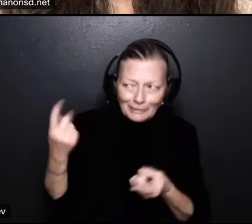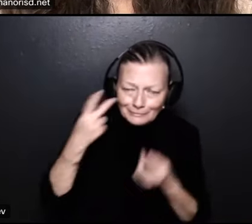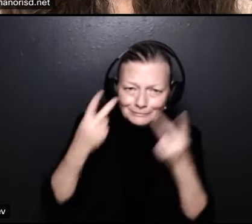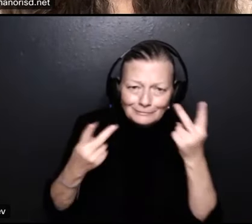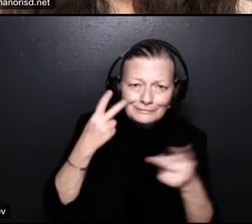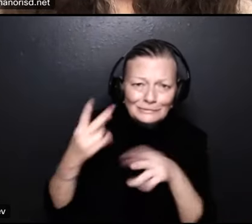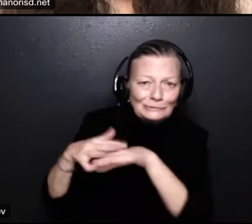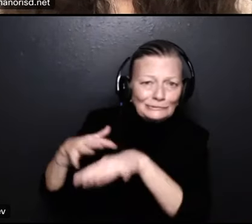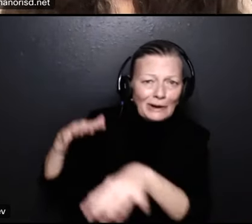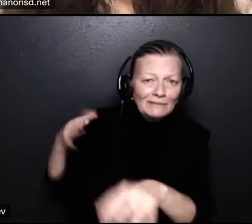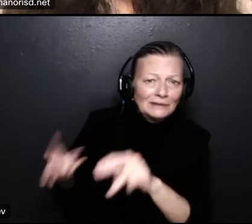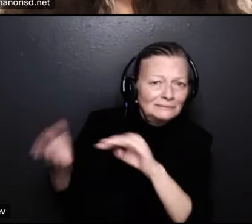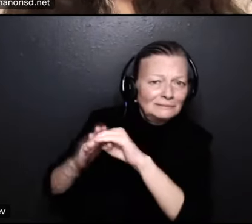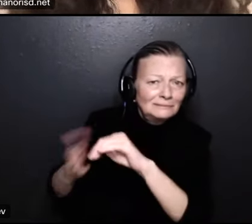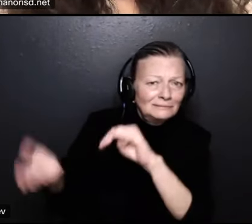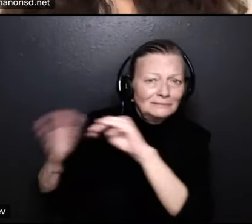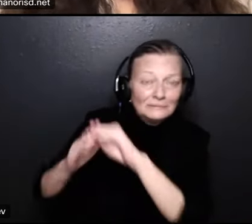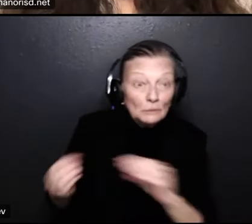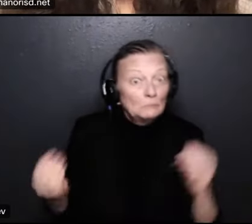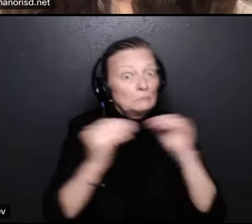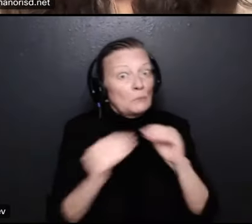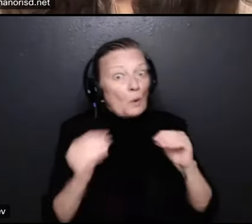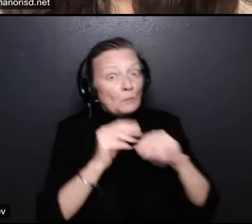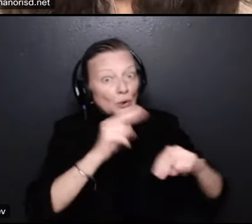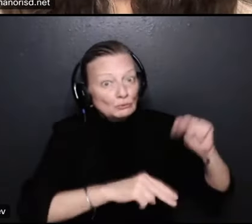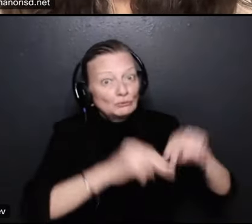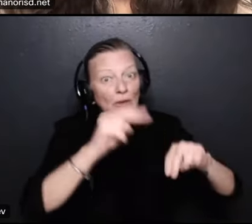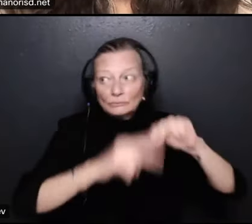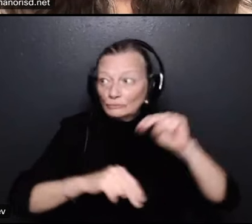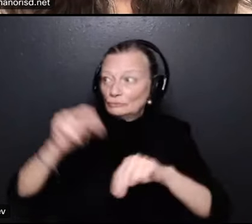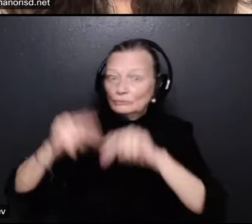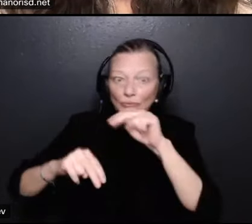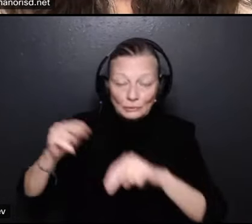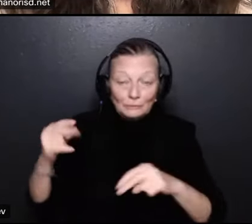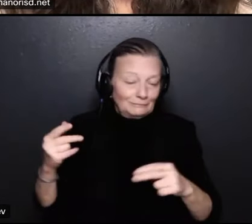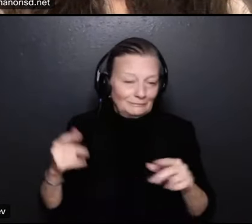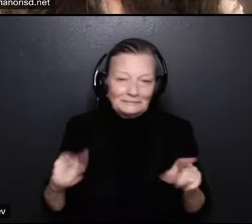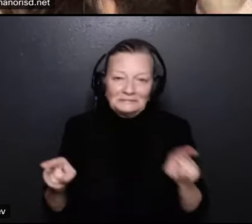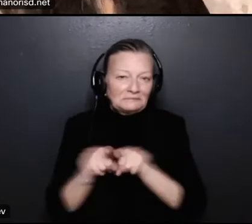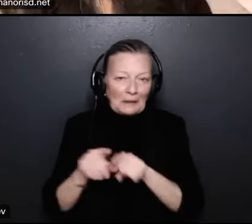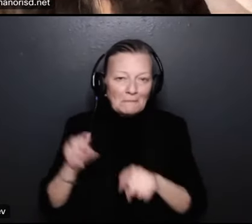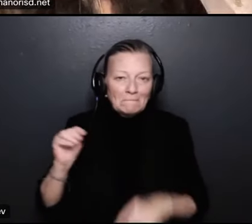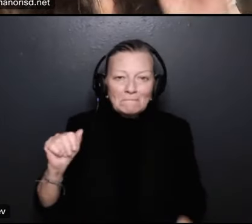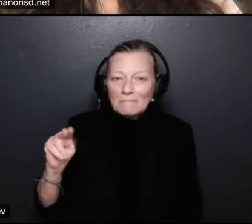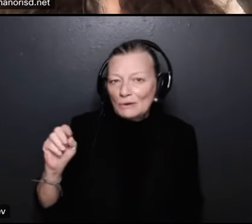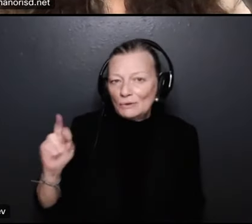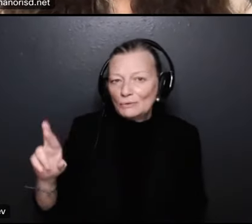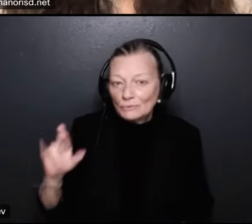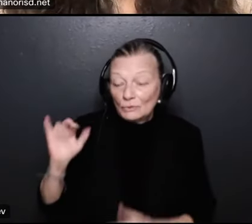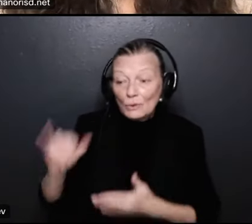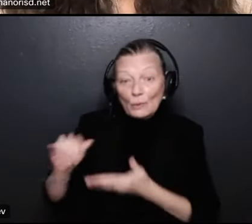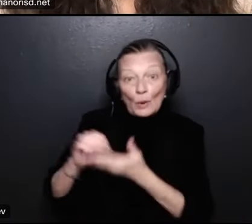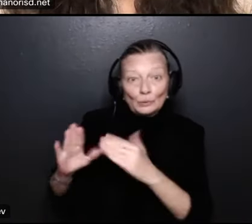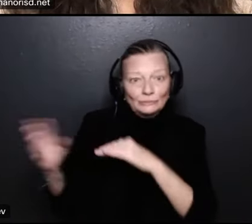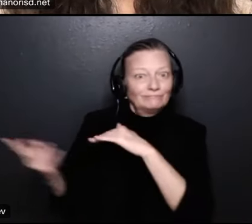and increasing sees more and more construction well that we're seeing it too and so those students are coming into our school district